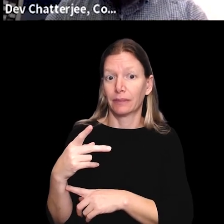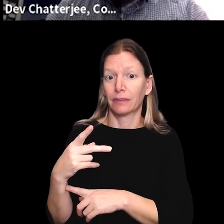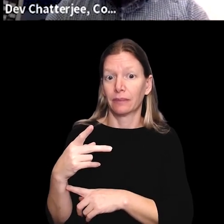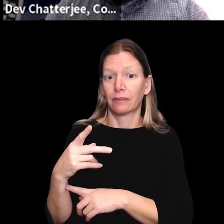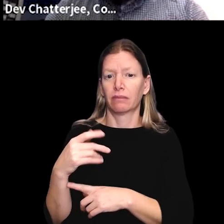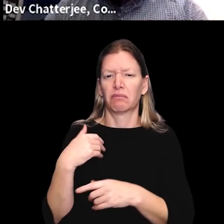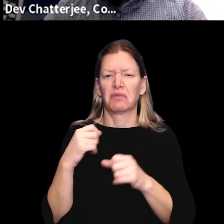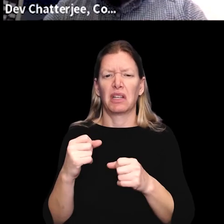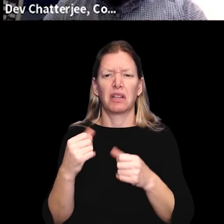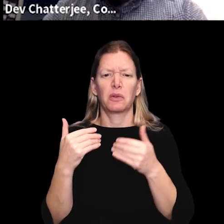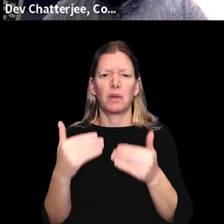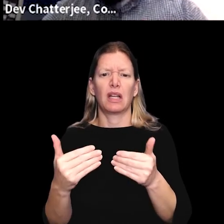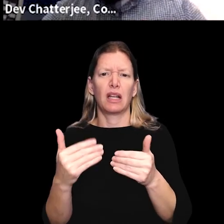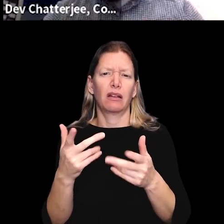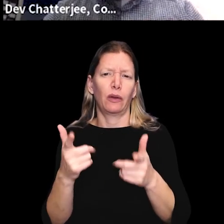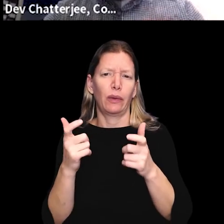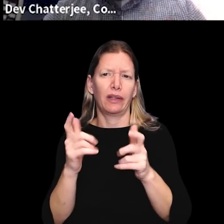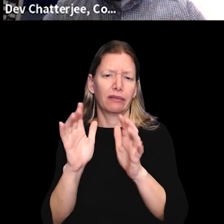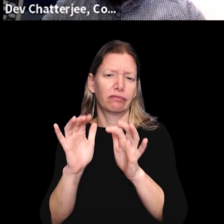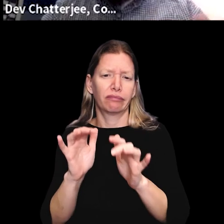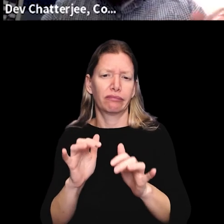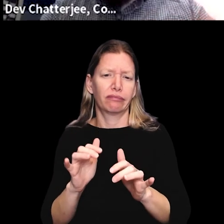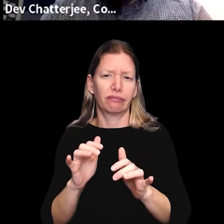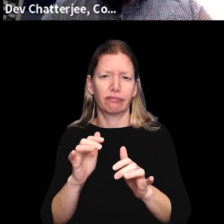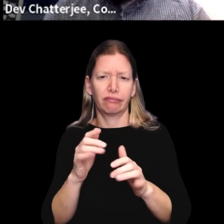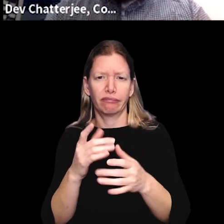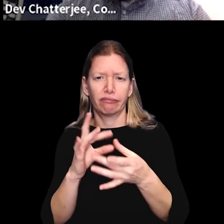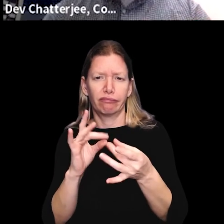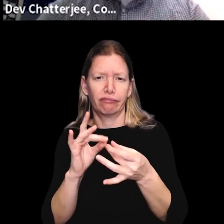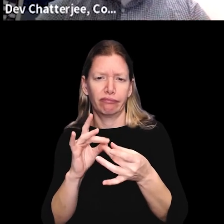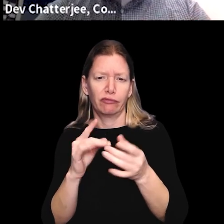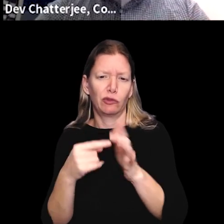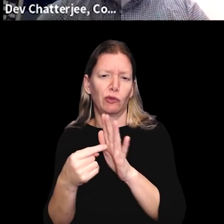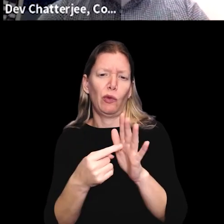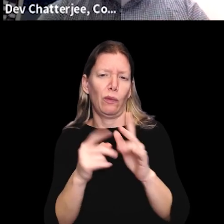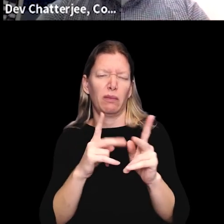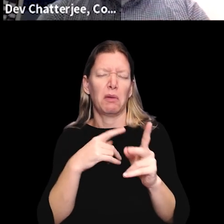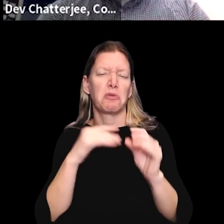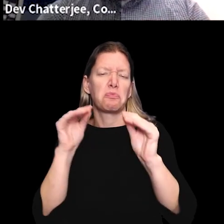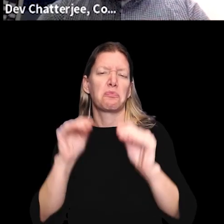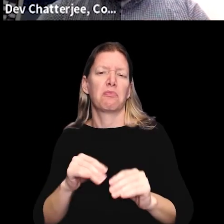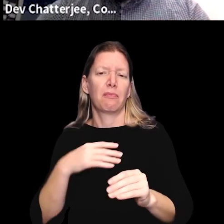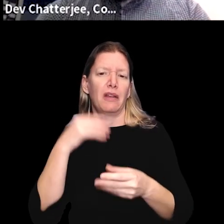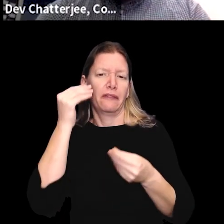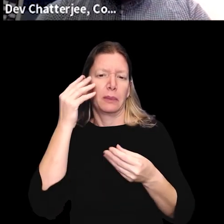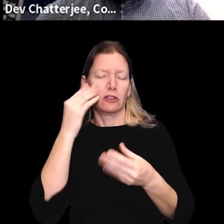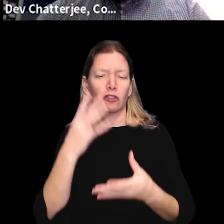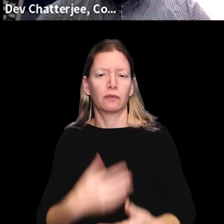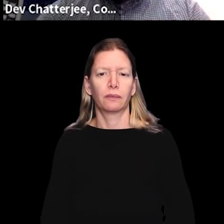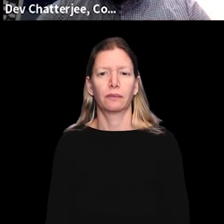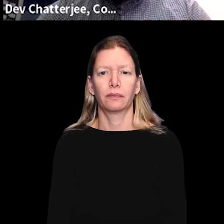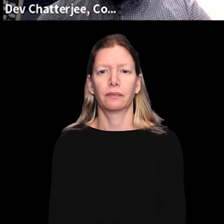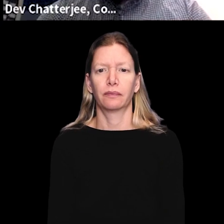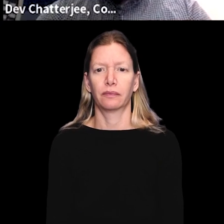postal code. Um, I can go ahead and do a quick walkthrough of this if that's helpful for people. So I'm going to put in my